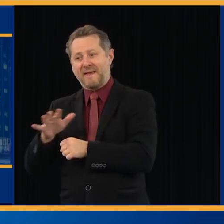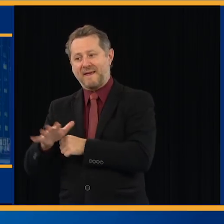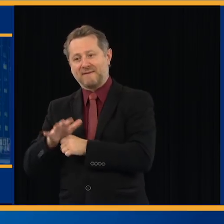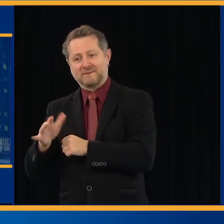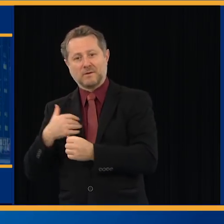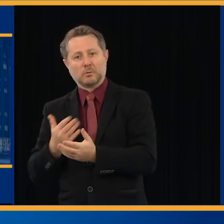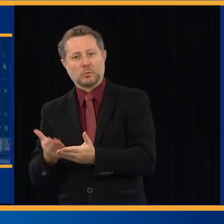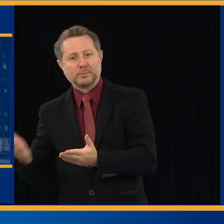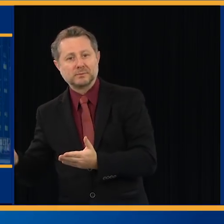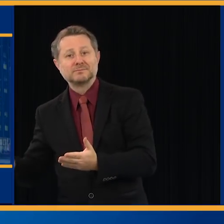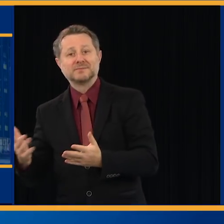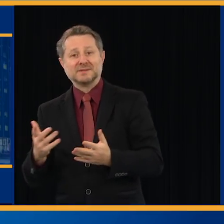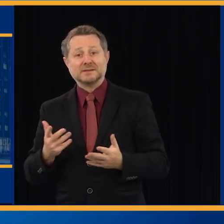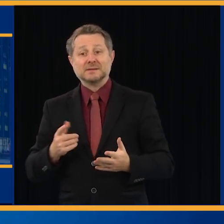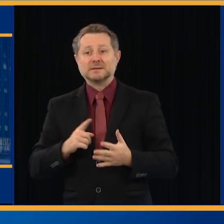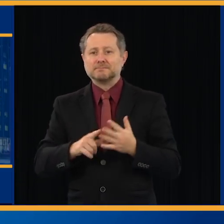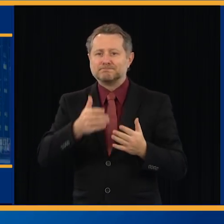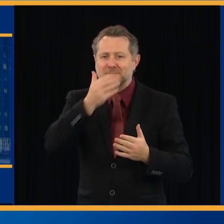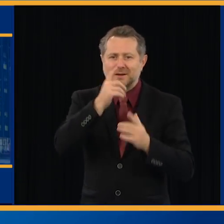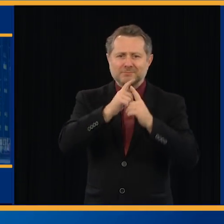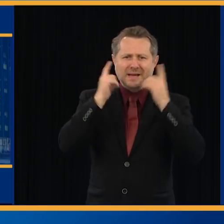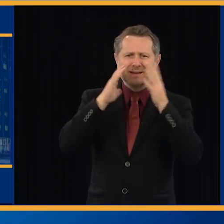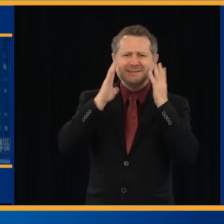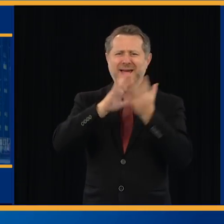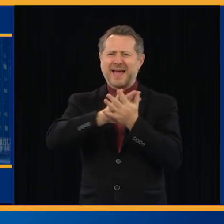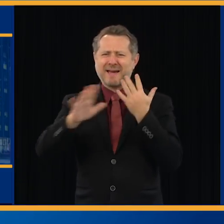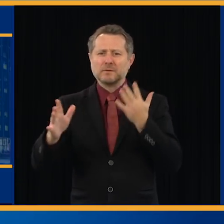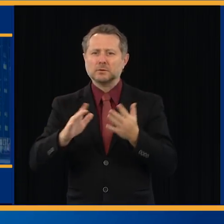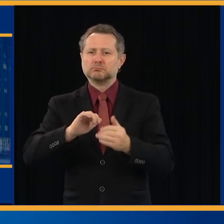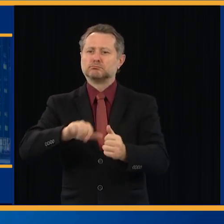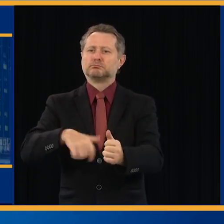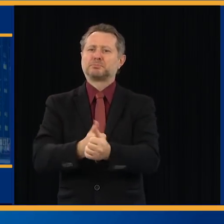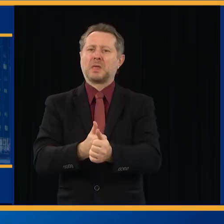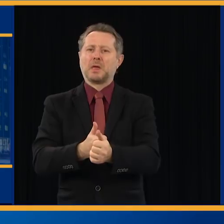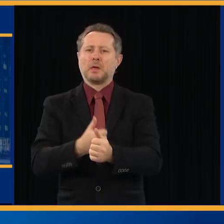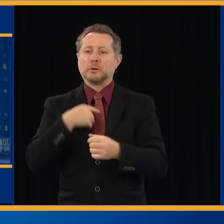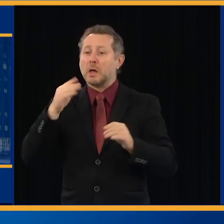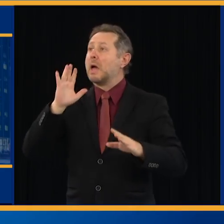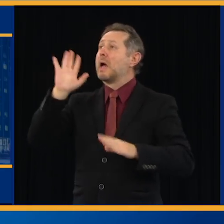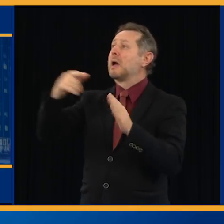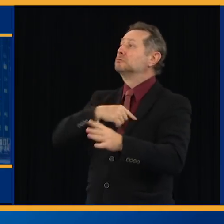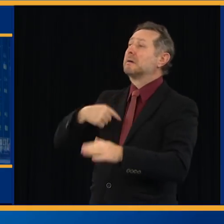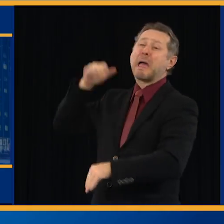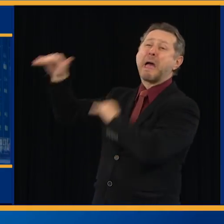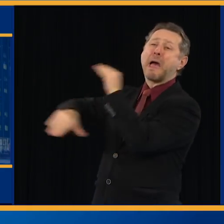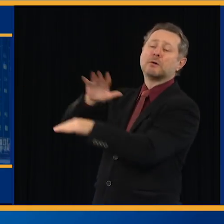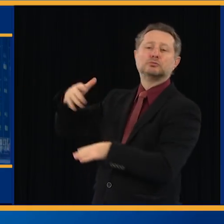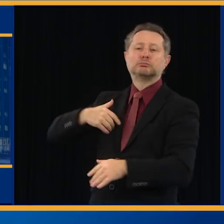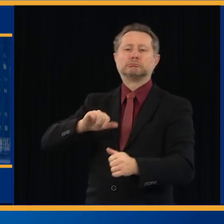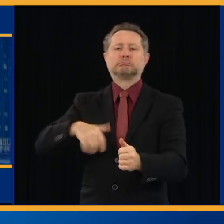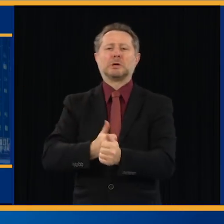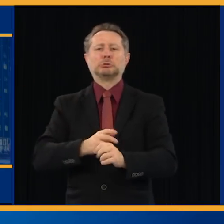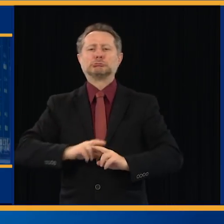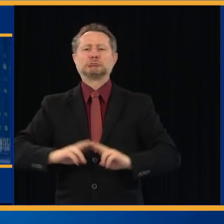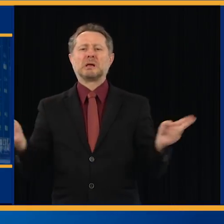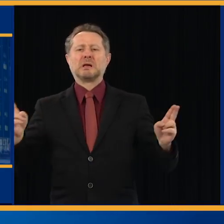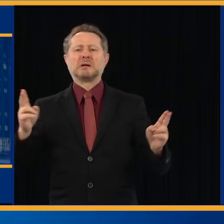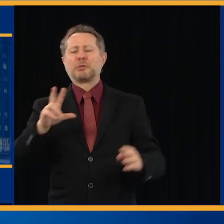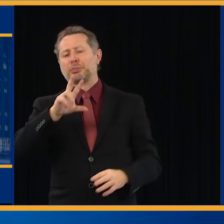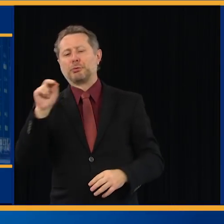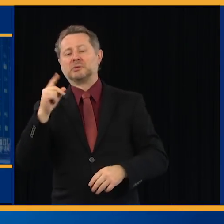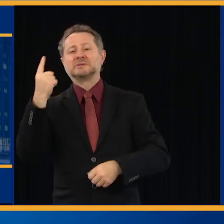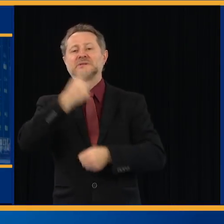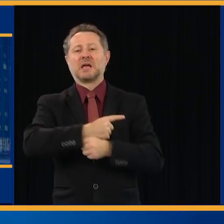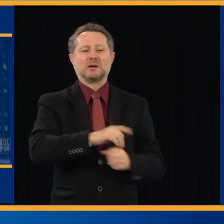China. Let's have at least a 30-day supply of stockpiled equipment, ventilators,